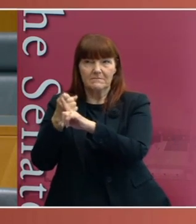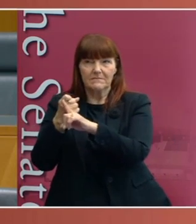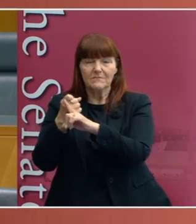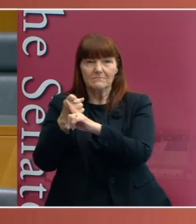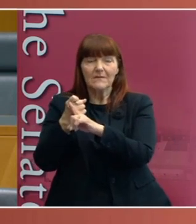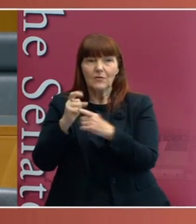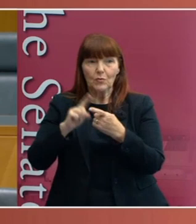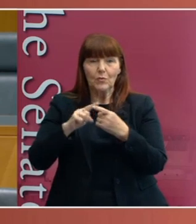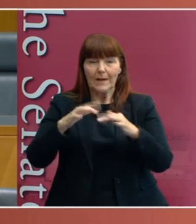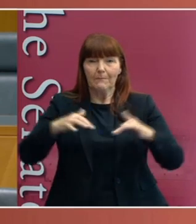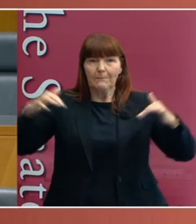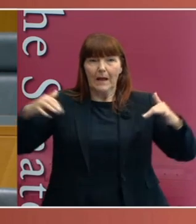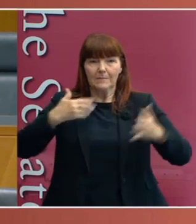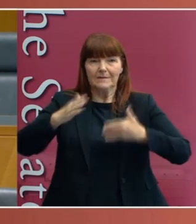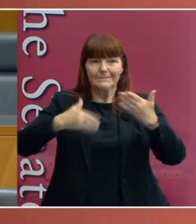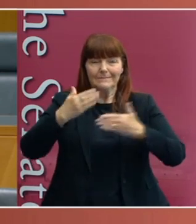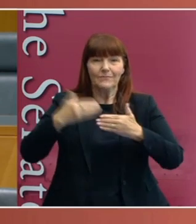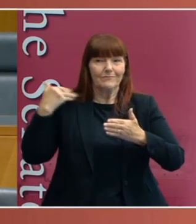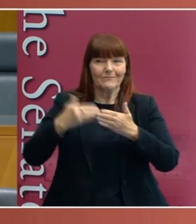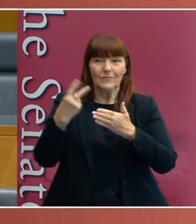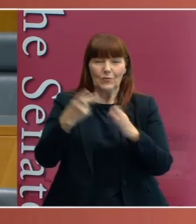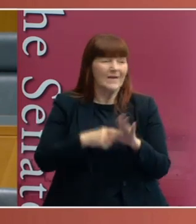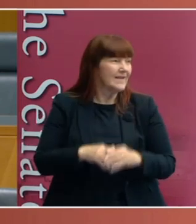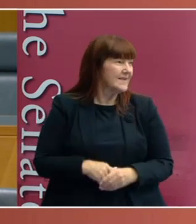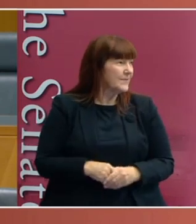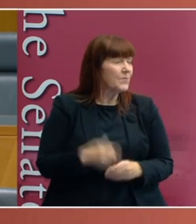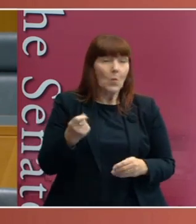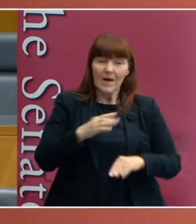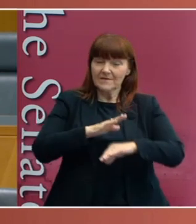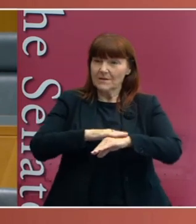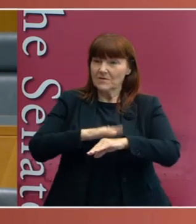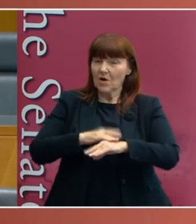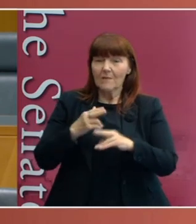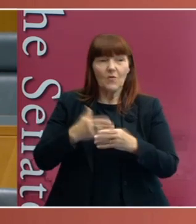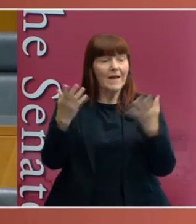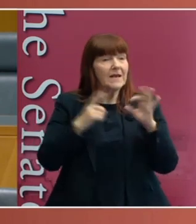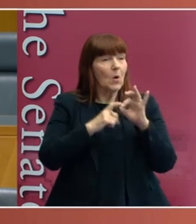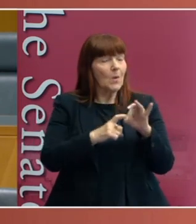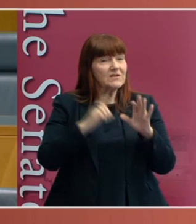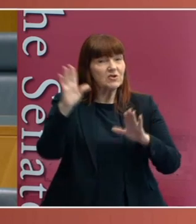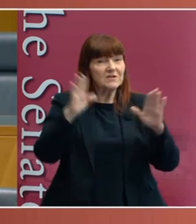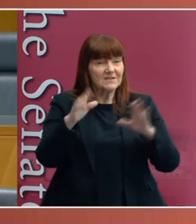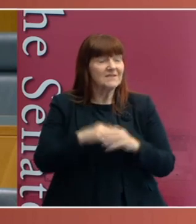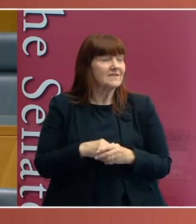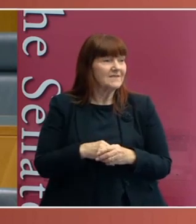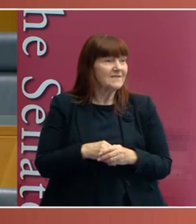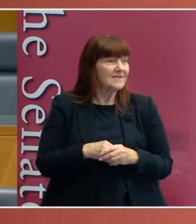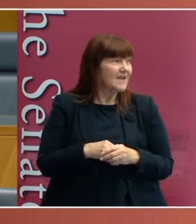parliament operating over the last two years. We do have some time for questions, and I know that